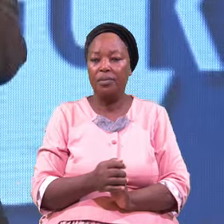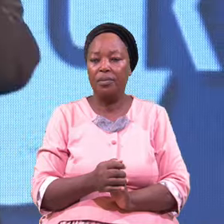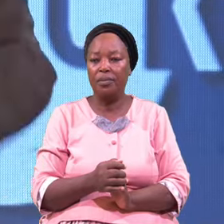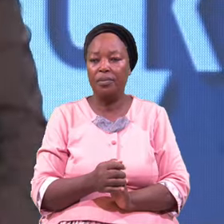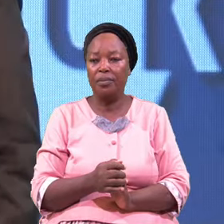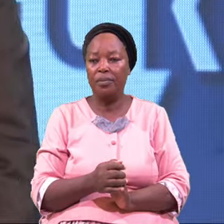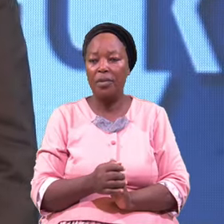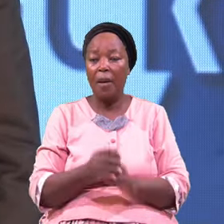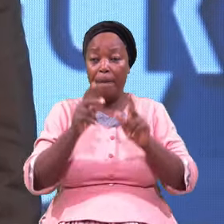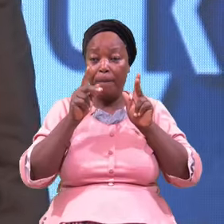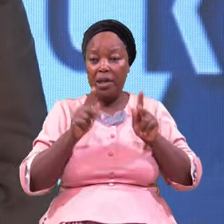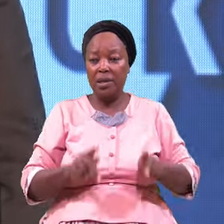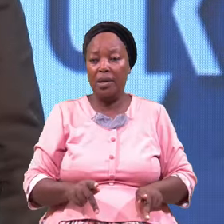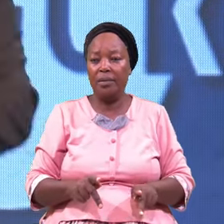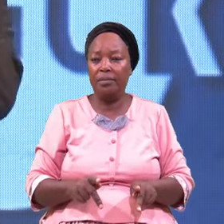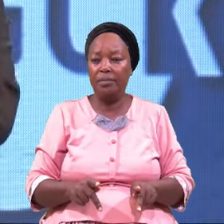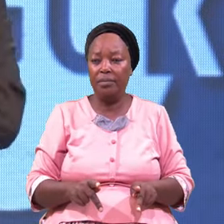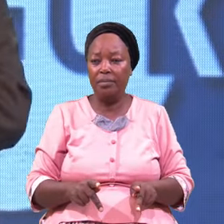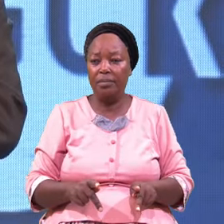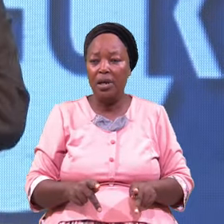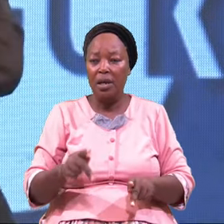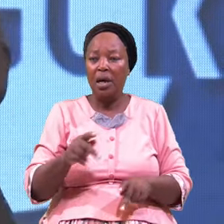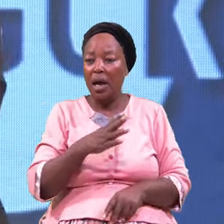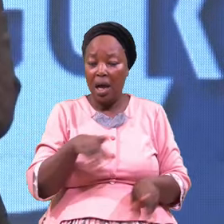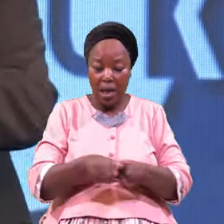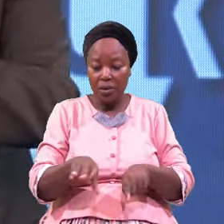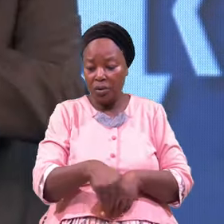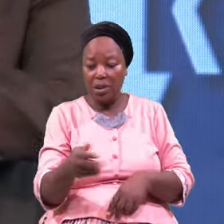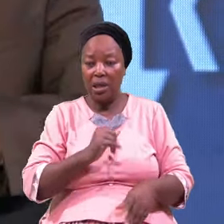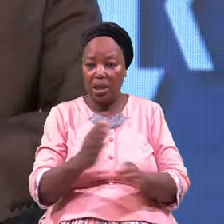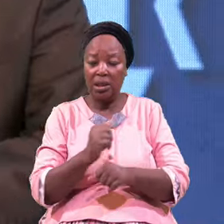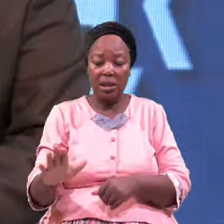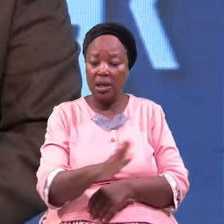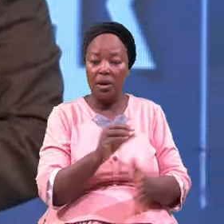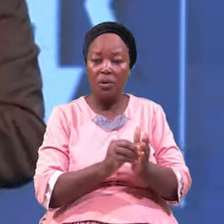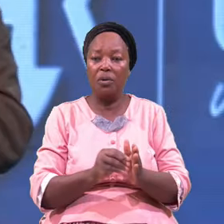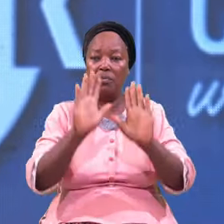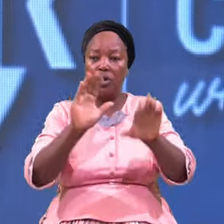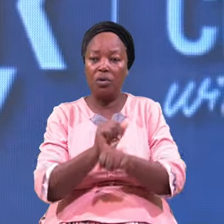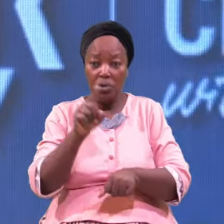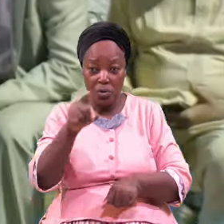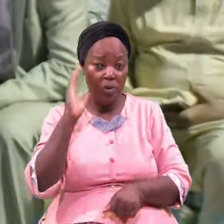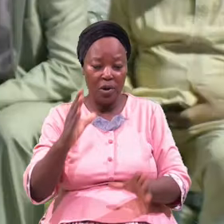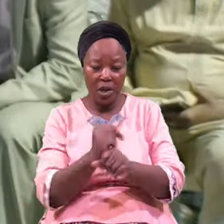Personal As others Are getting Getting their Miracles You will get Your own